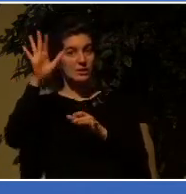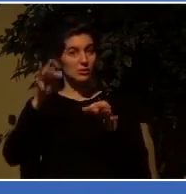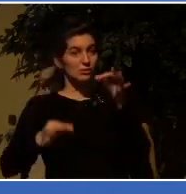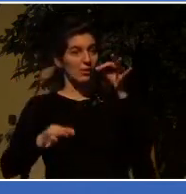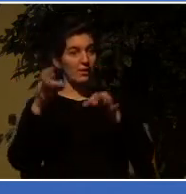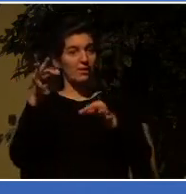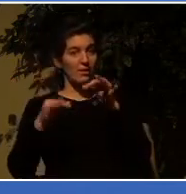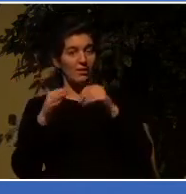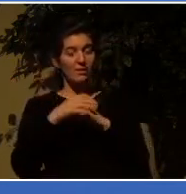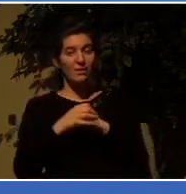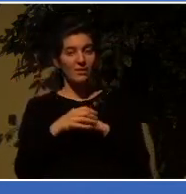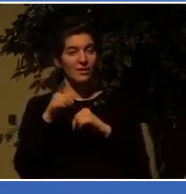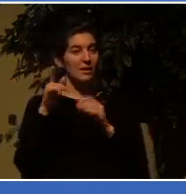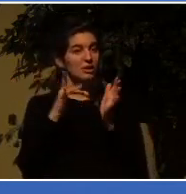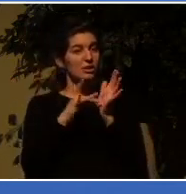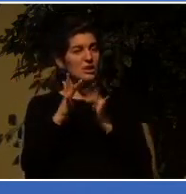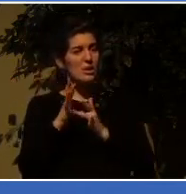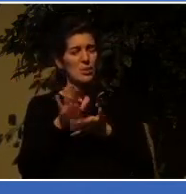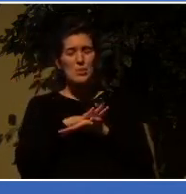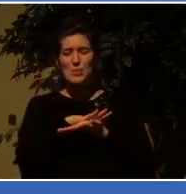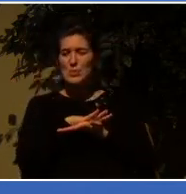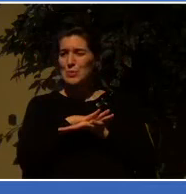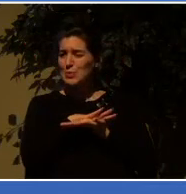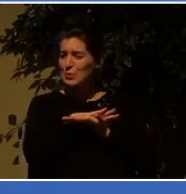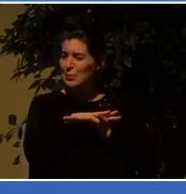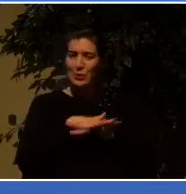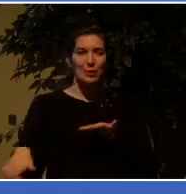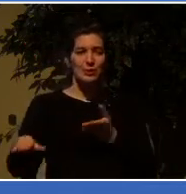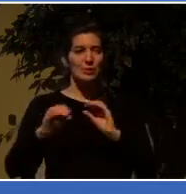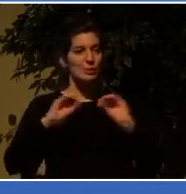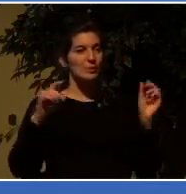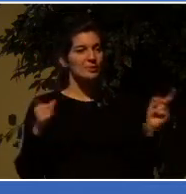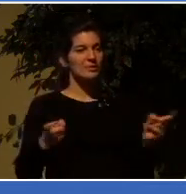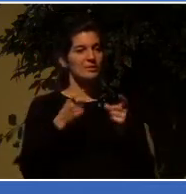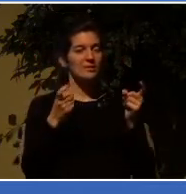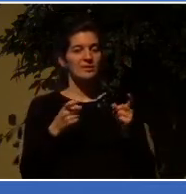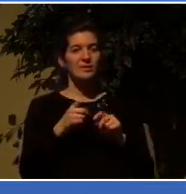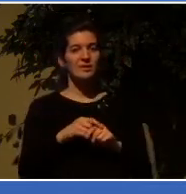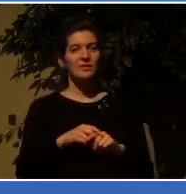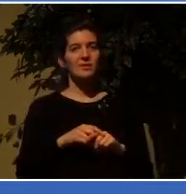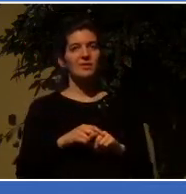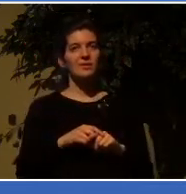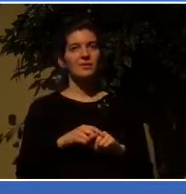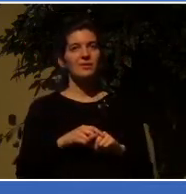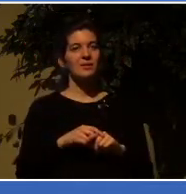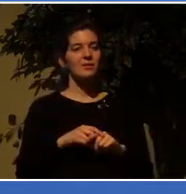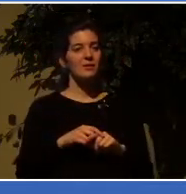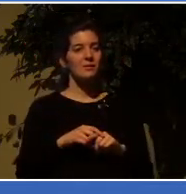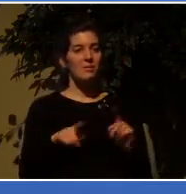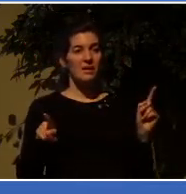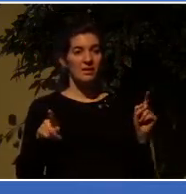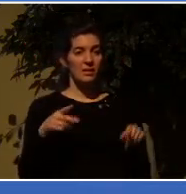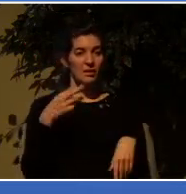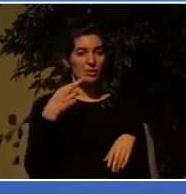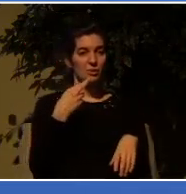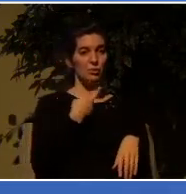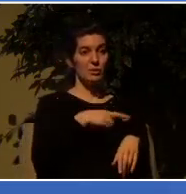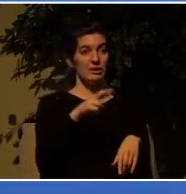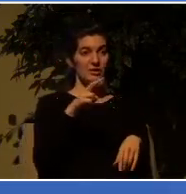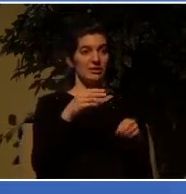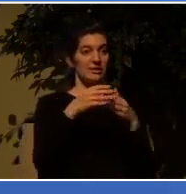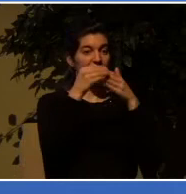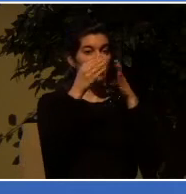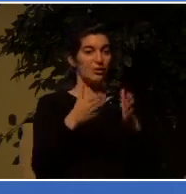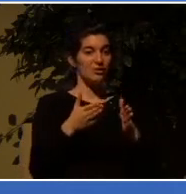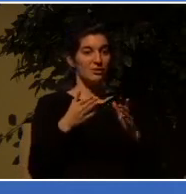was. But you see, he got under, he was a burr under the saddle of the religious leaders of his day.